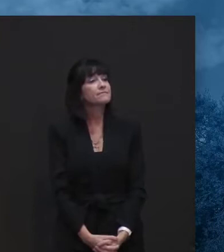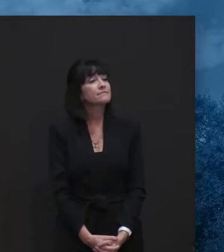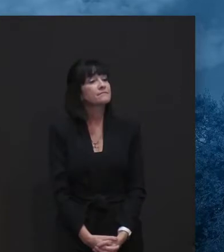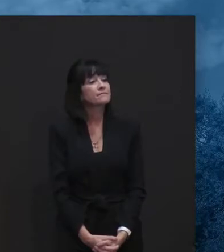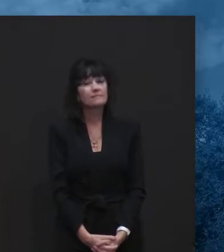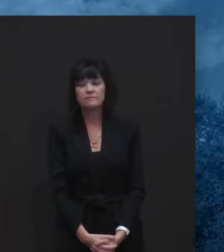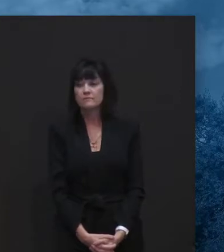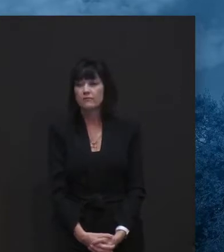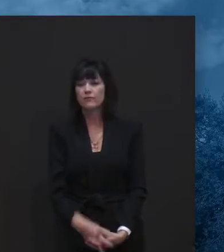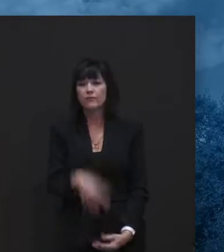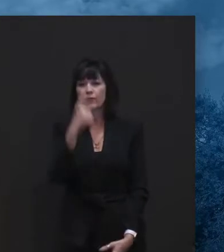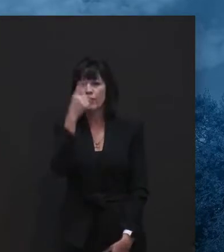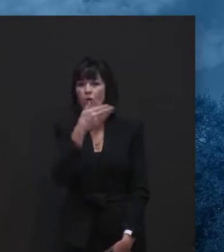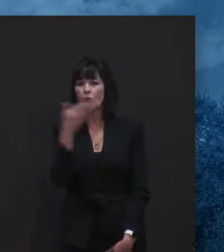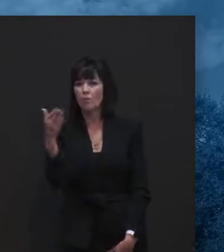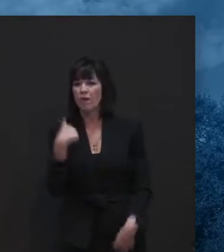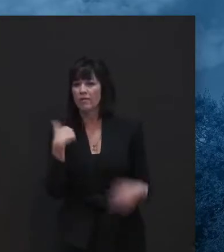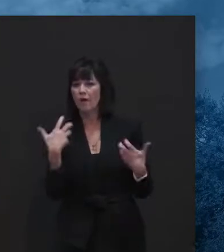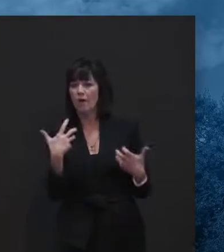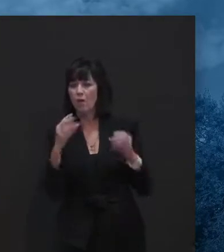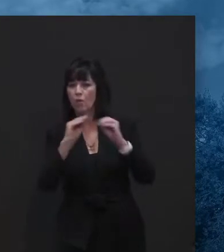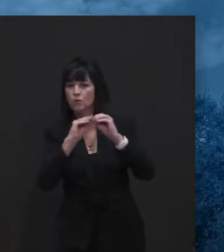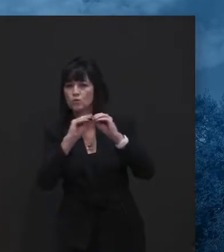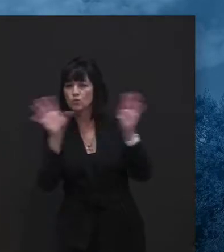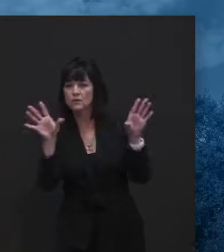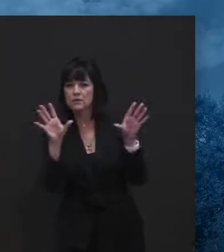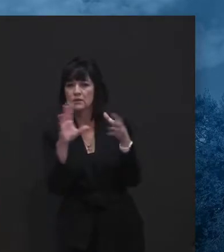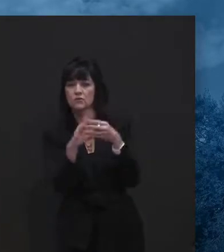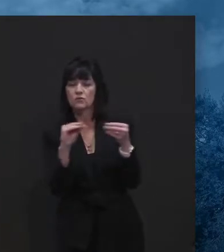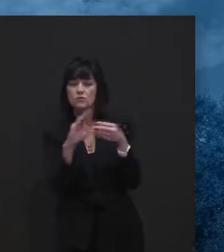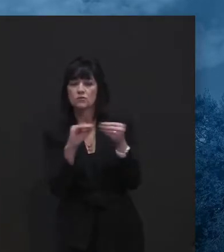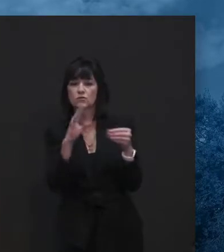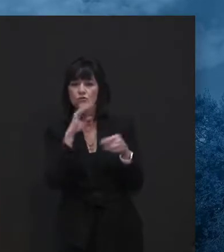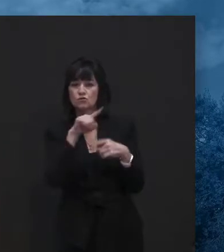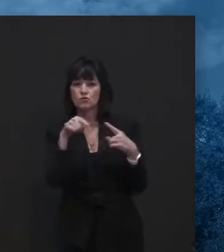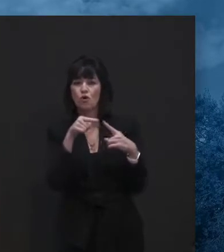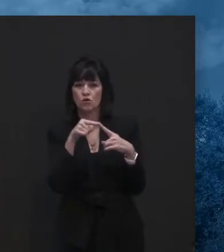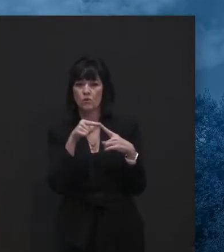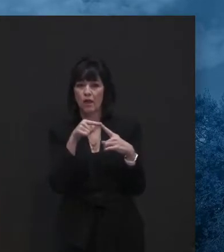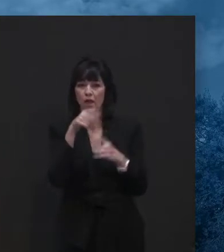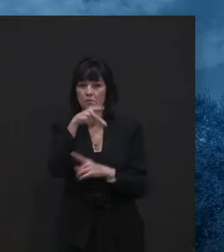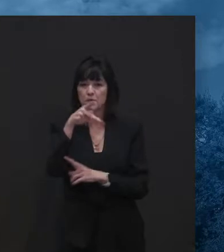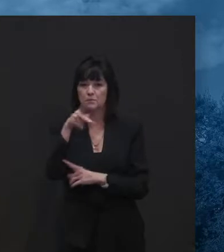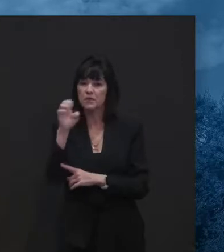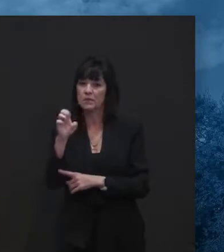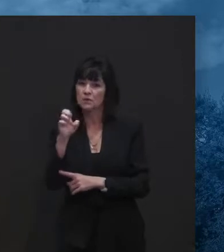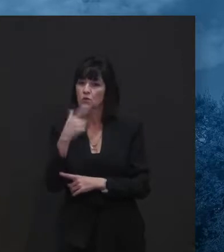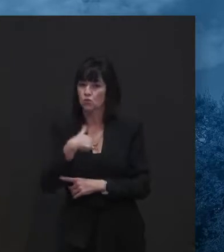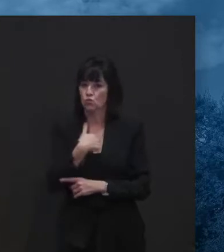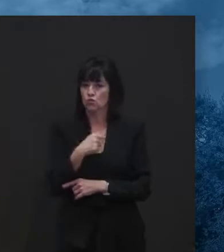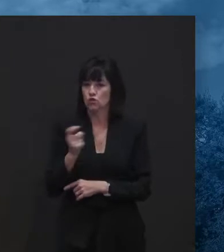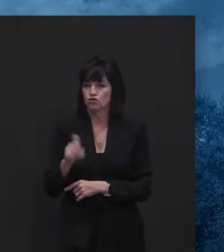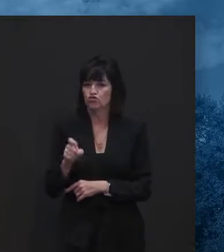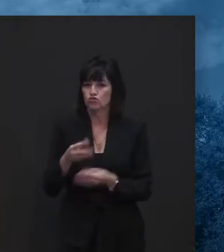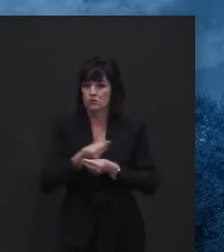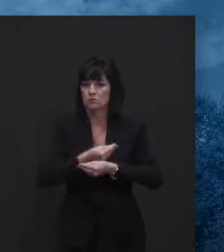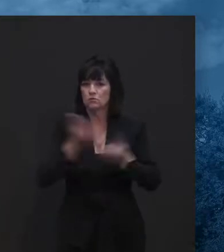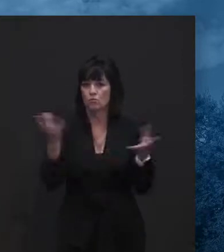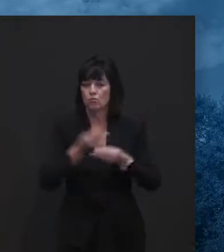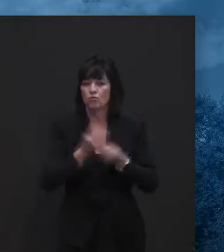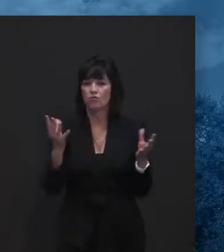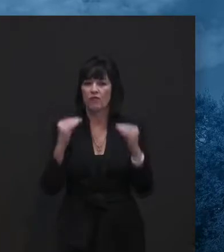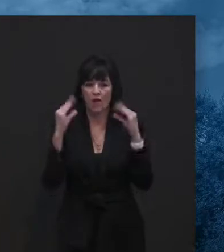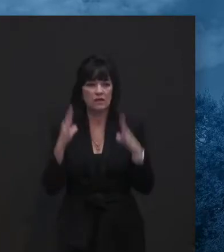One of the things that, that ought to be clear with respect to PPE, we ought to be providing the teachers with the necessary PPE.